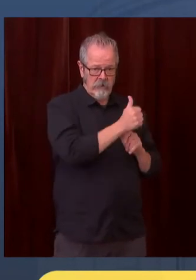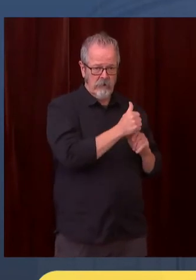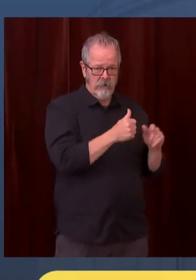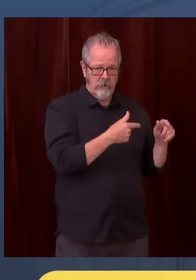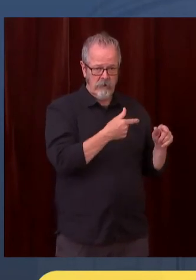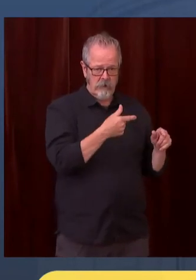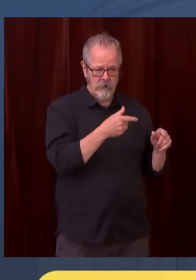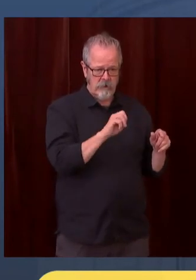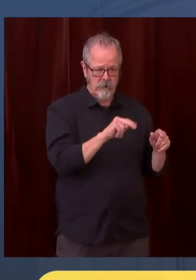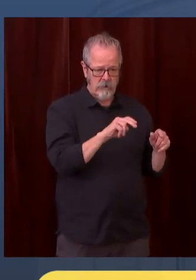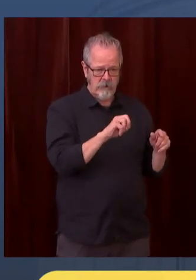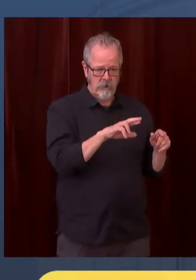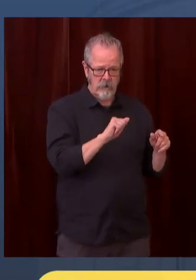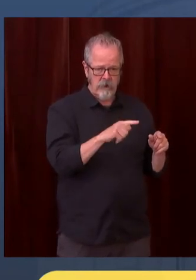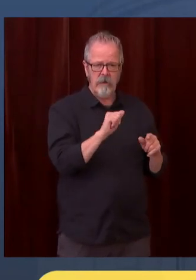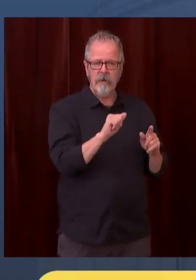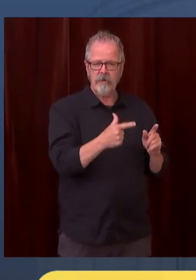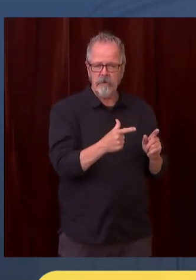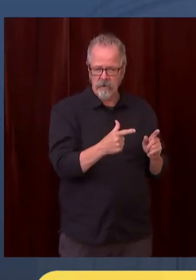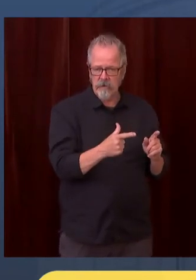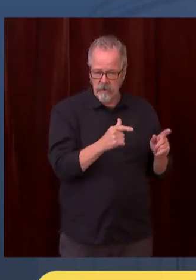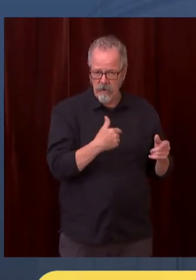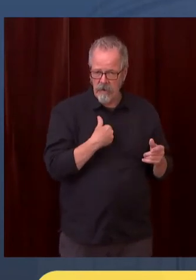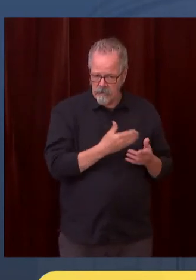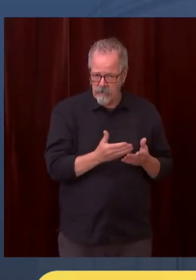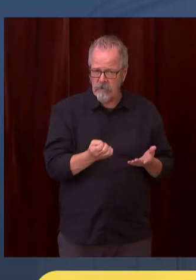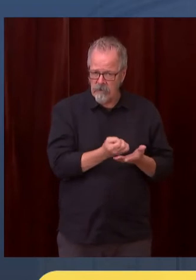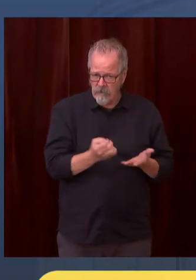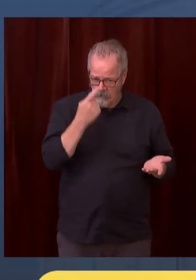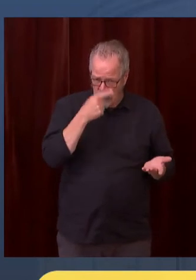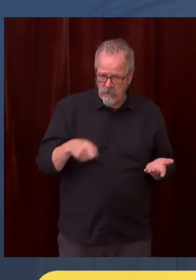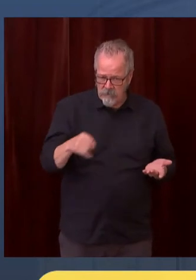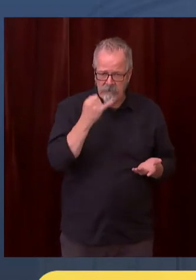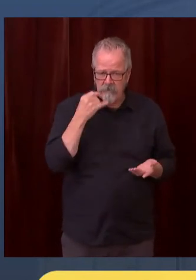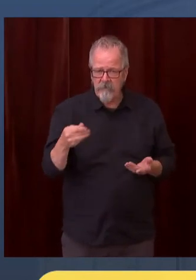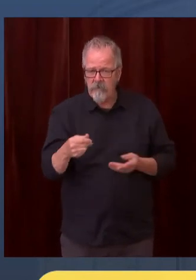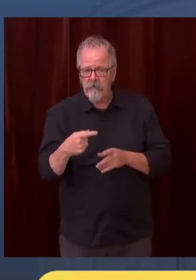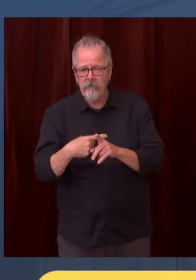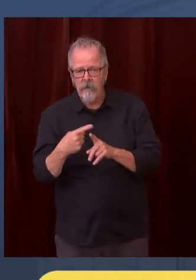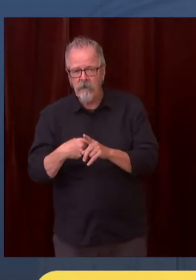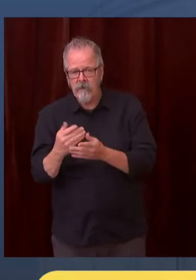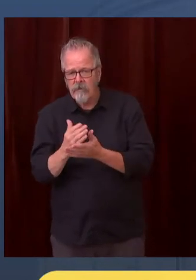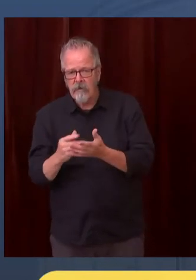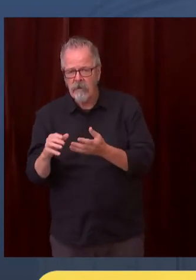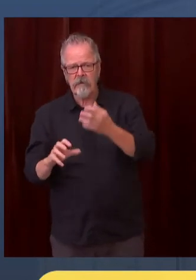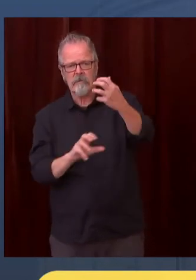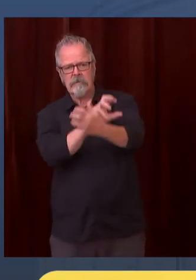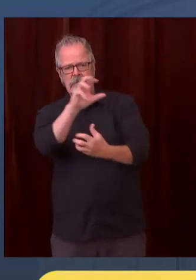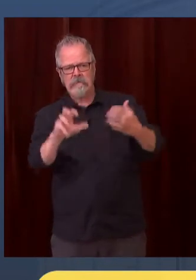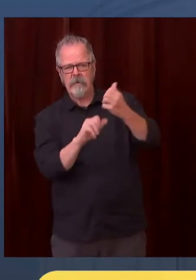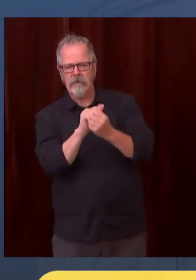.wa.gov forward slash landlord dash tenant. State law